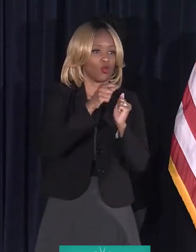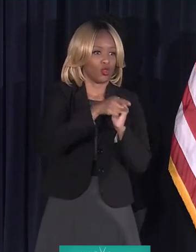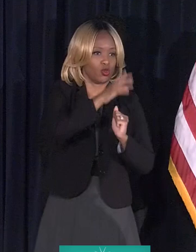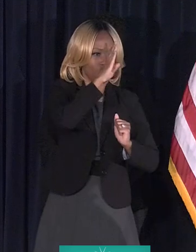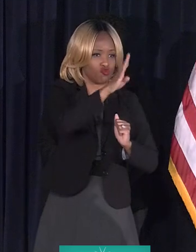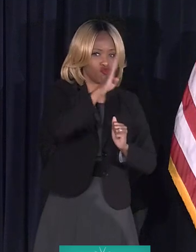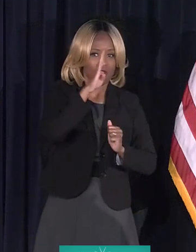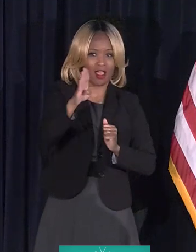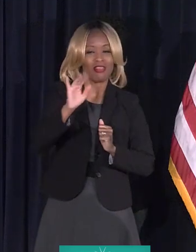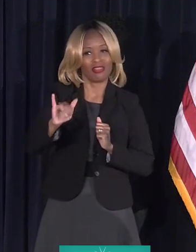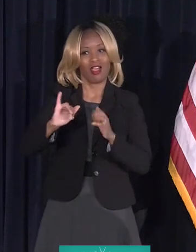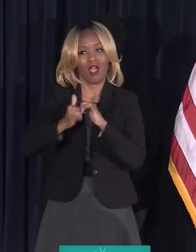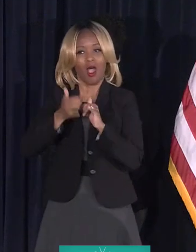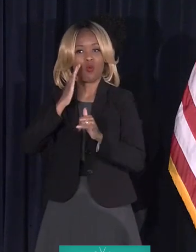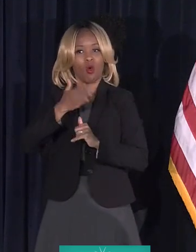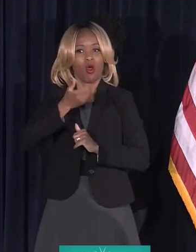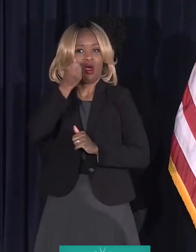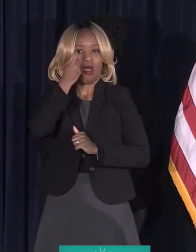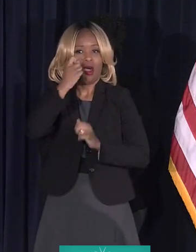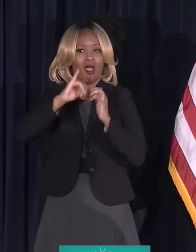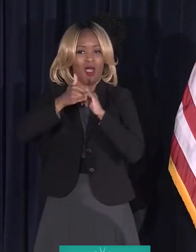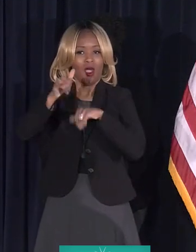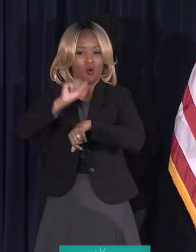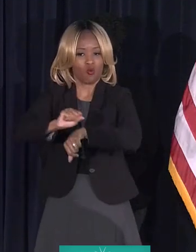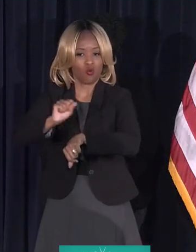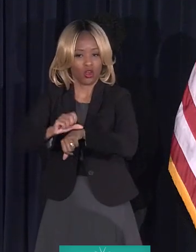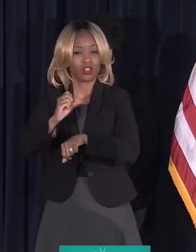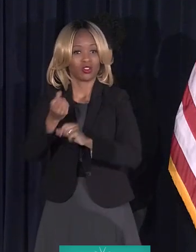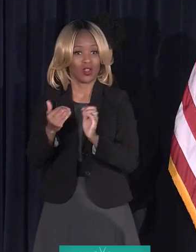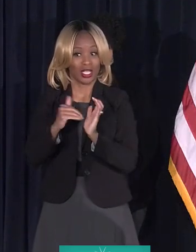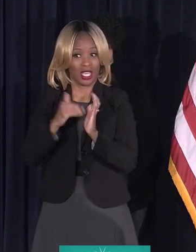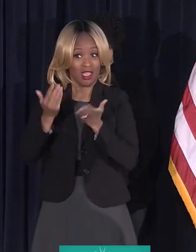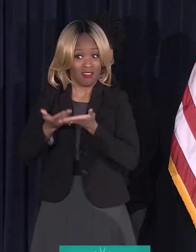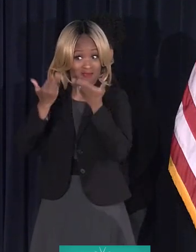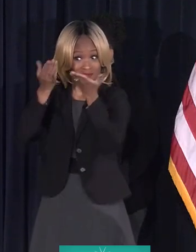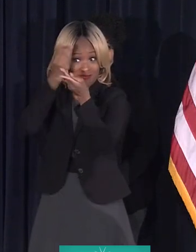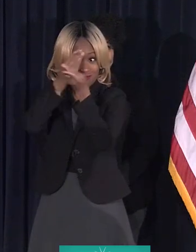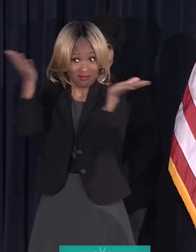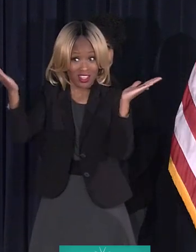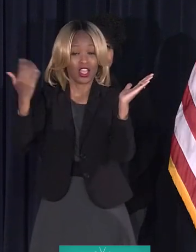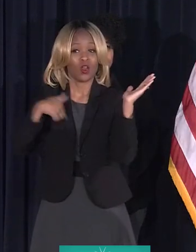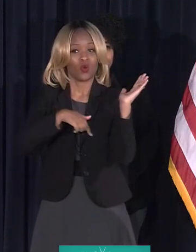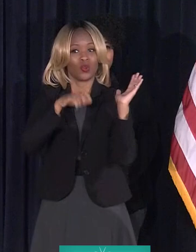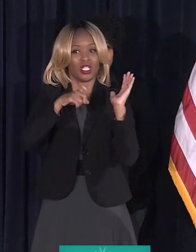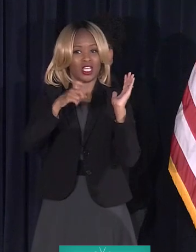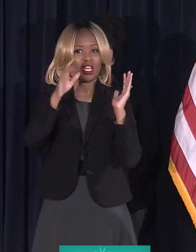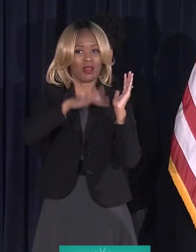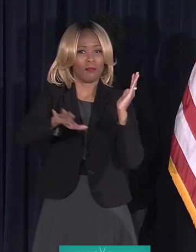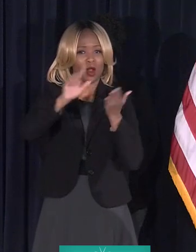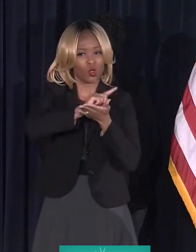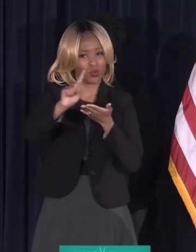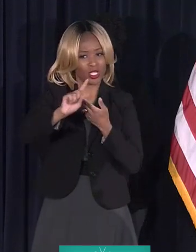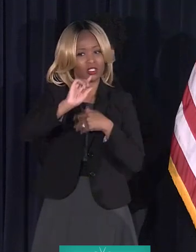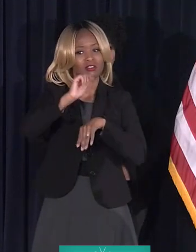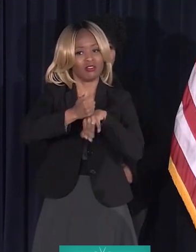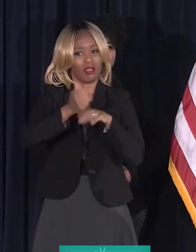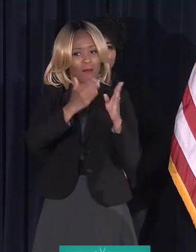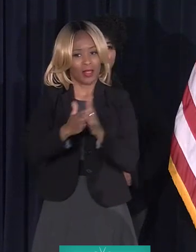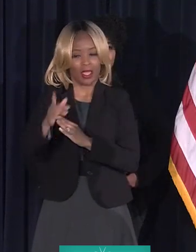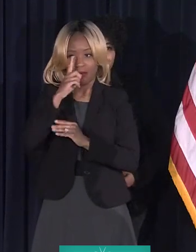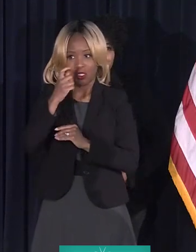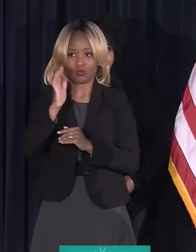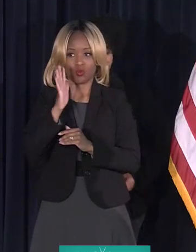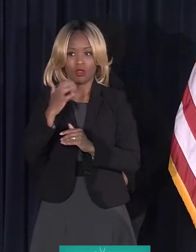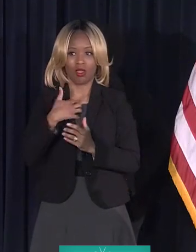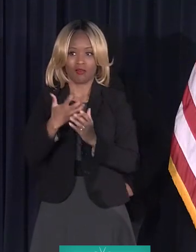that's the best way to understand how it works. So, again, I'm offering that to you. We do need a week or so to put something together, because we're going to put a lot